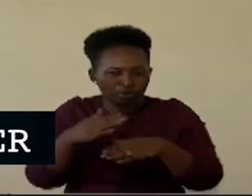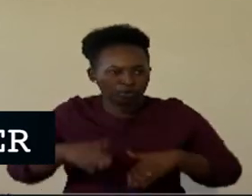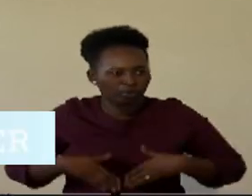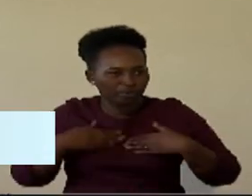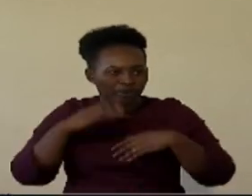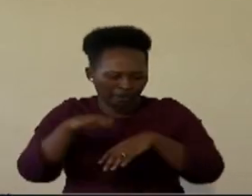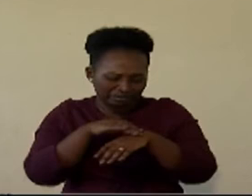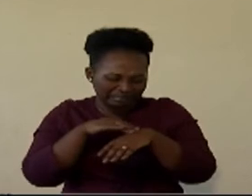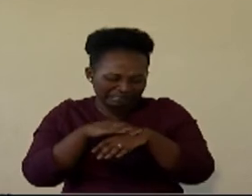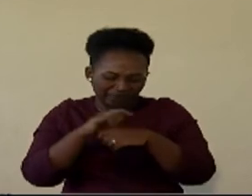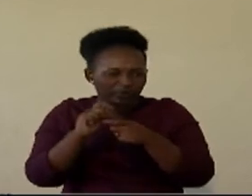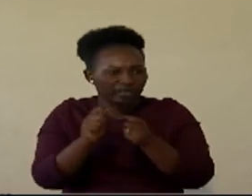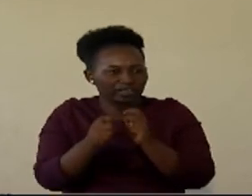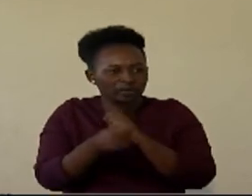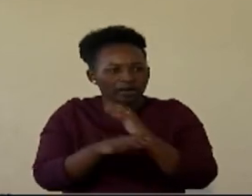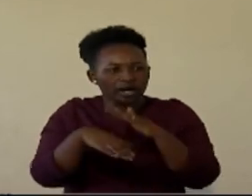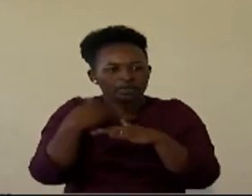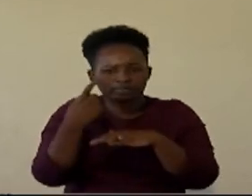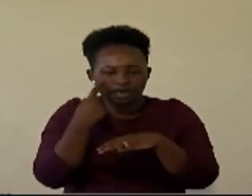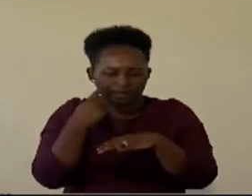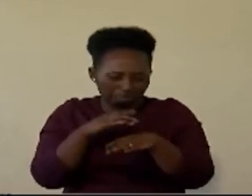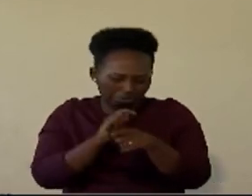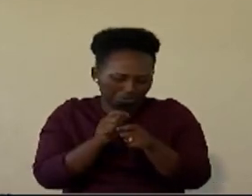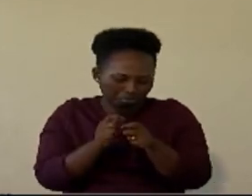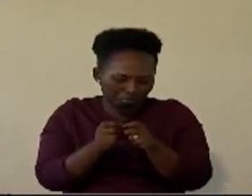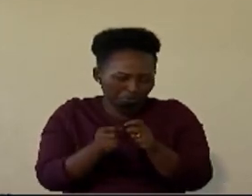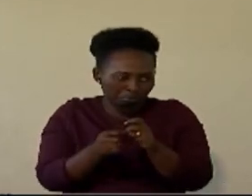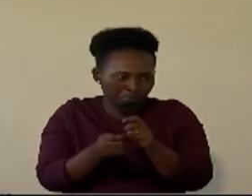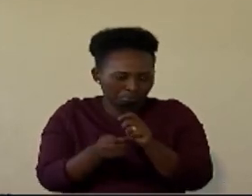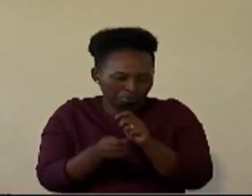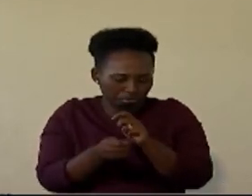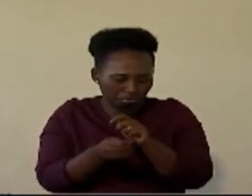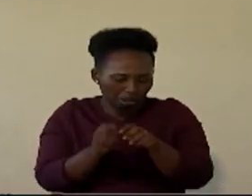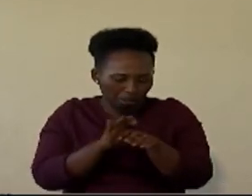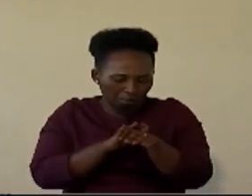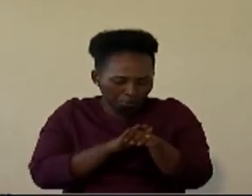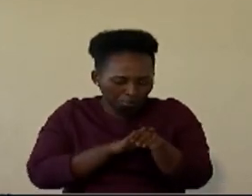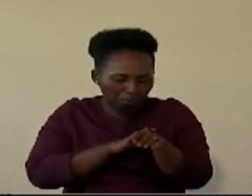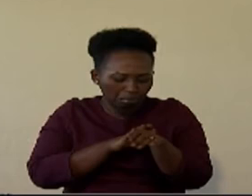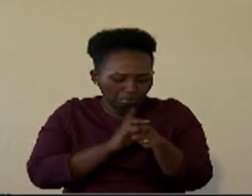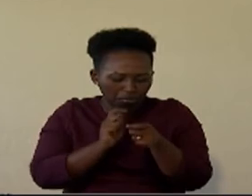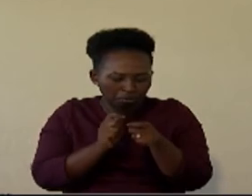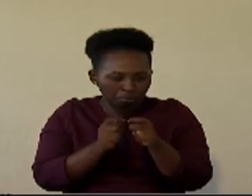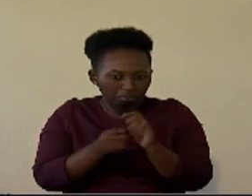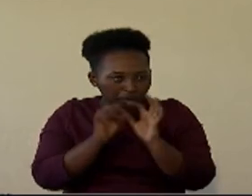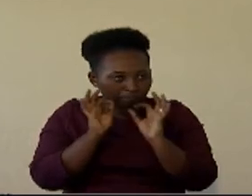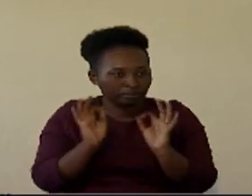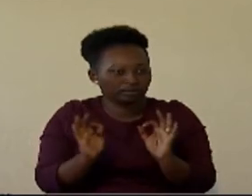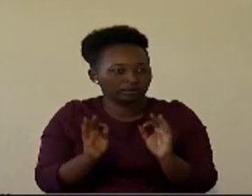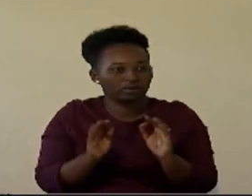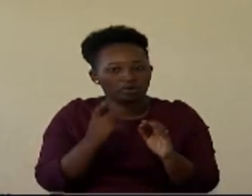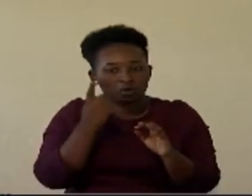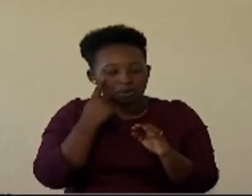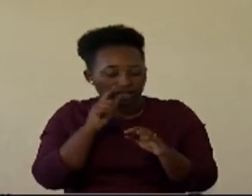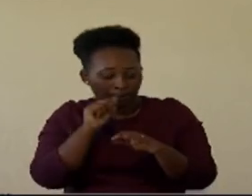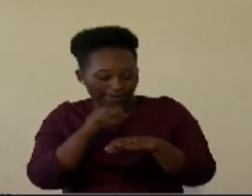all the skin, and then you're able to see some component that looks like a bit fresh and younger than the other older part